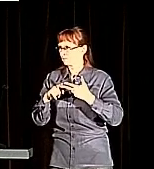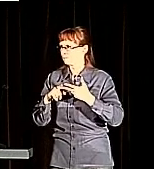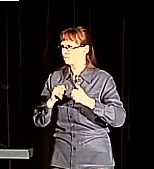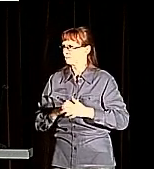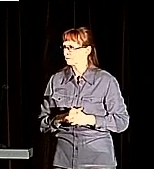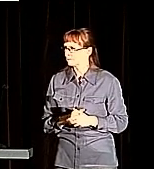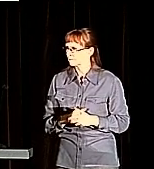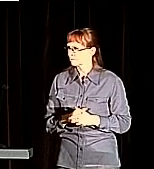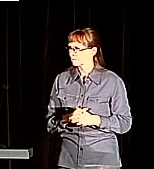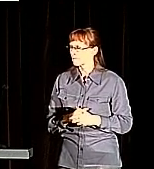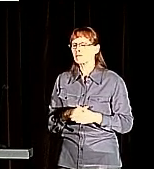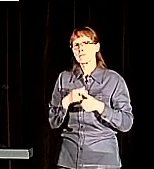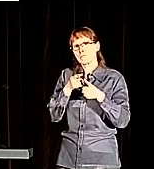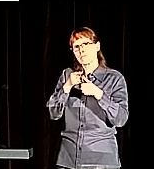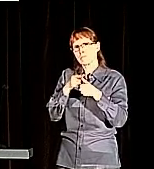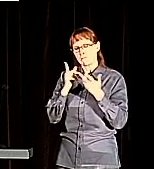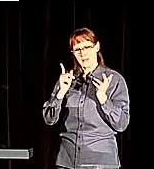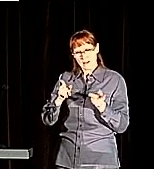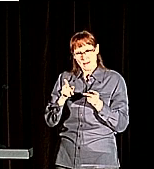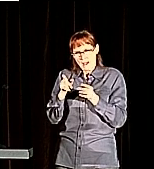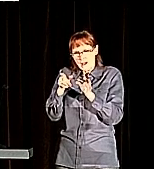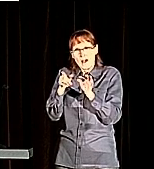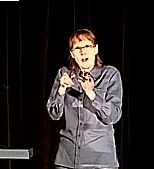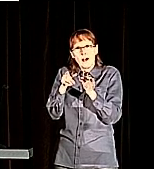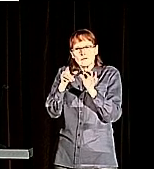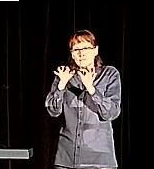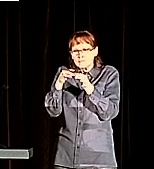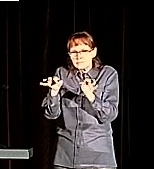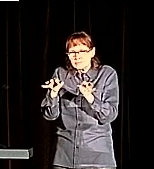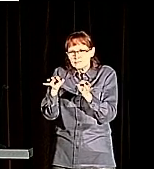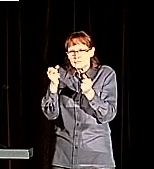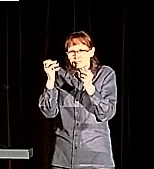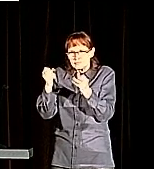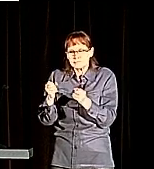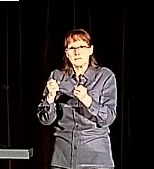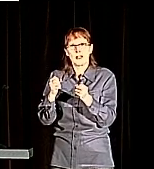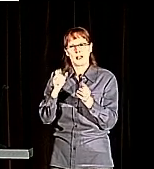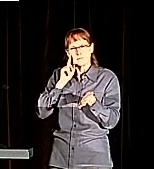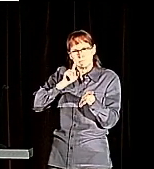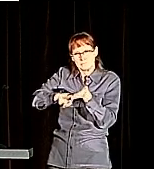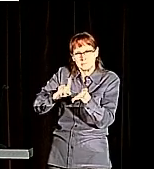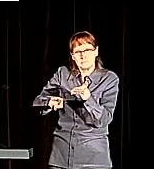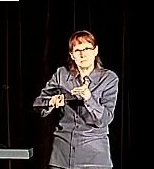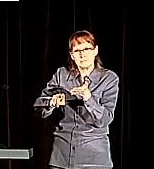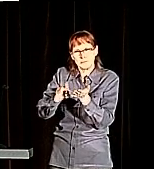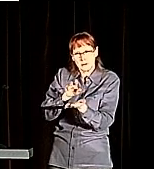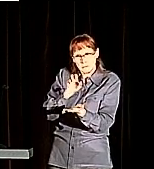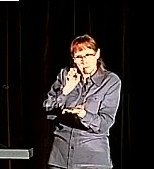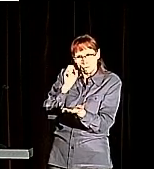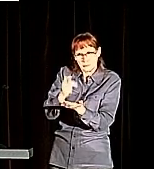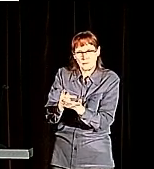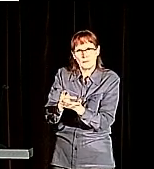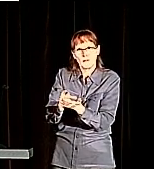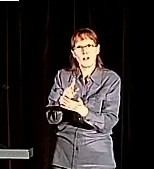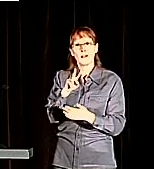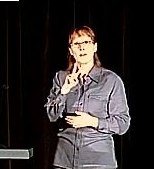and the vetting tool allows you to say this sign is not only a good sign, because we couldn't just invent